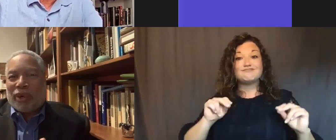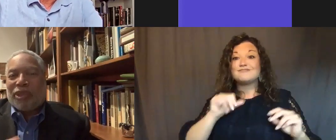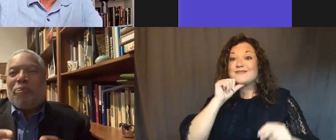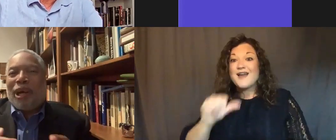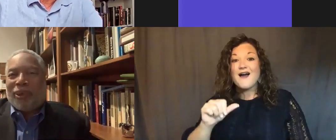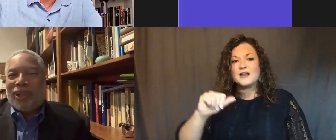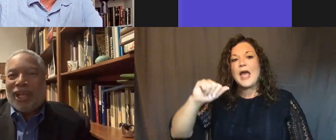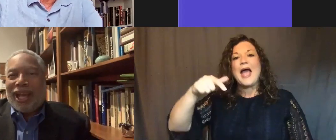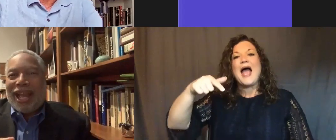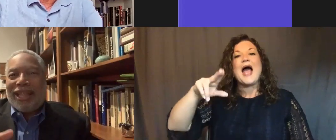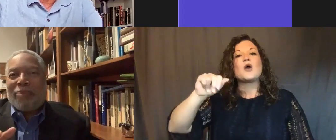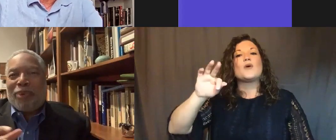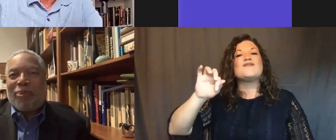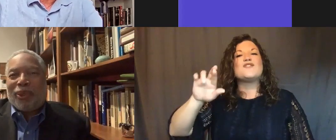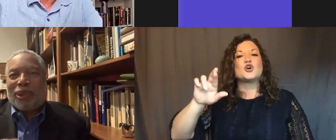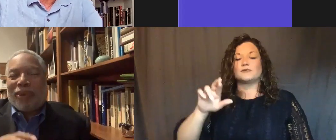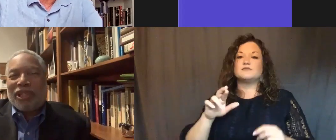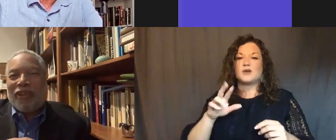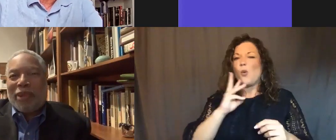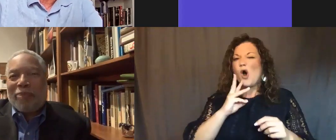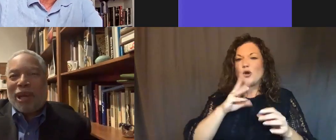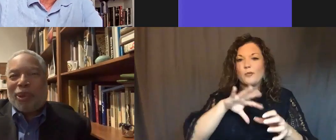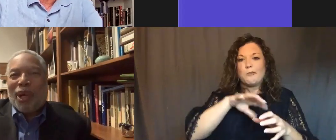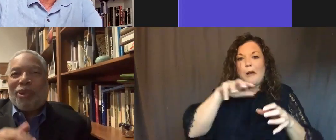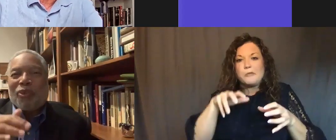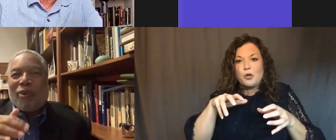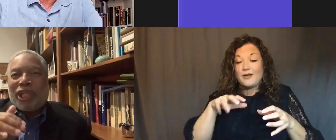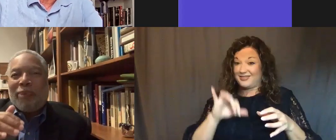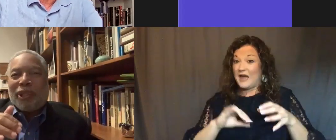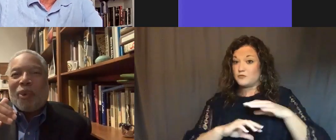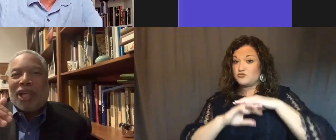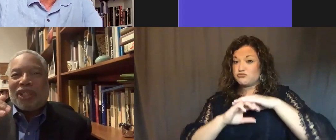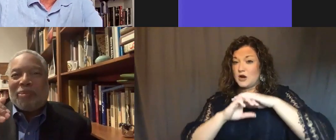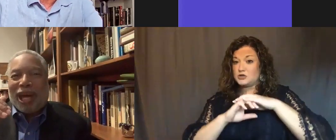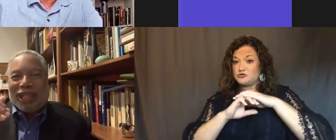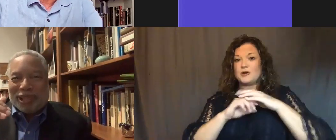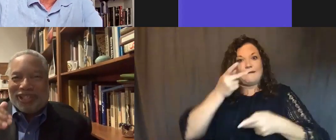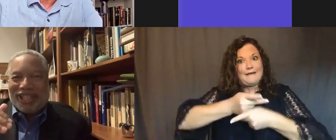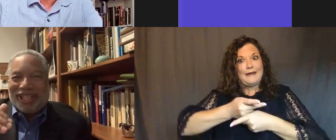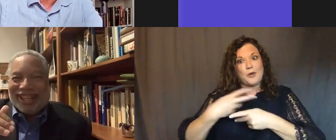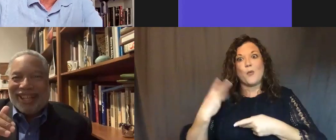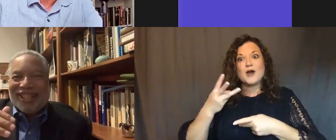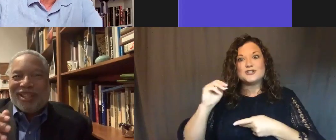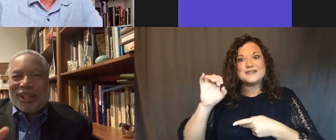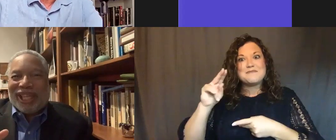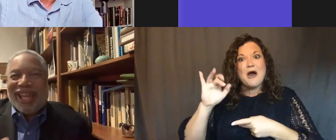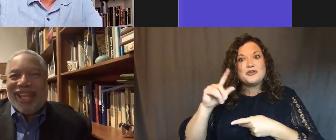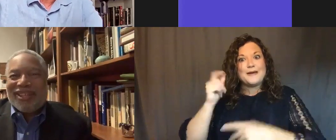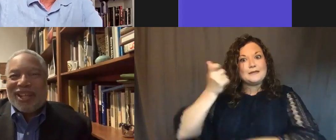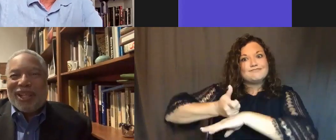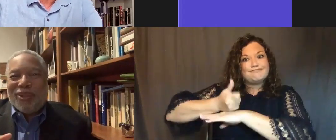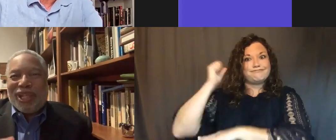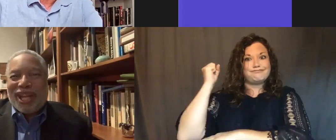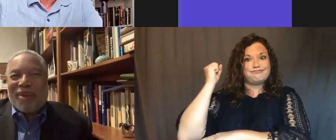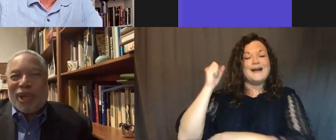of water. It was a bubble. And that bubble, the pressure from that bubble was what was keeping the Washington Monument standing. So the key